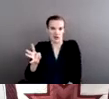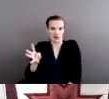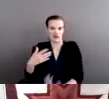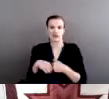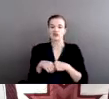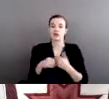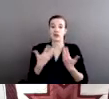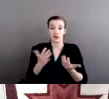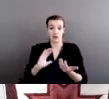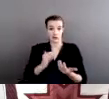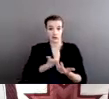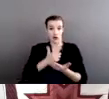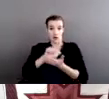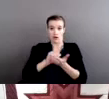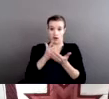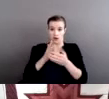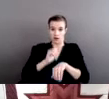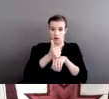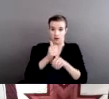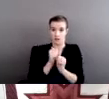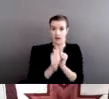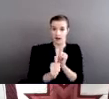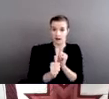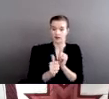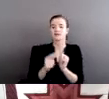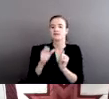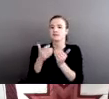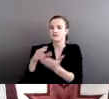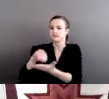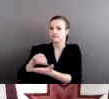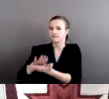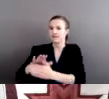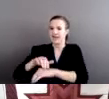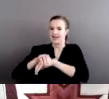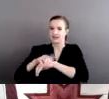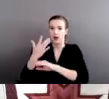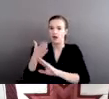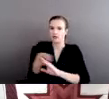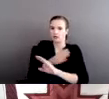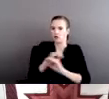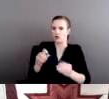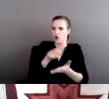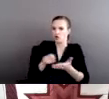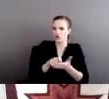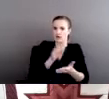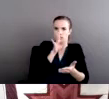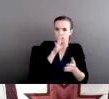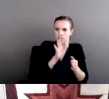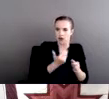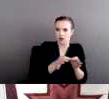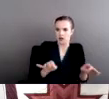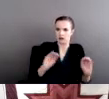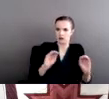they had to be written down in English. And I discovered that, again, the Creek Nation was one of the earliest